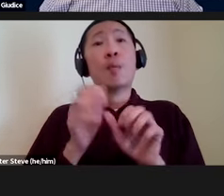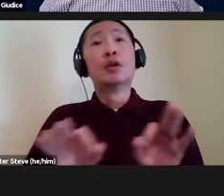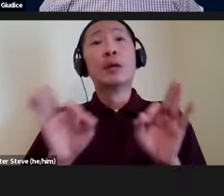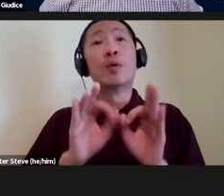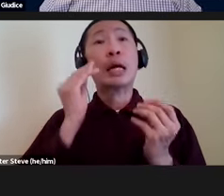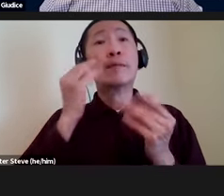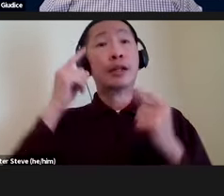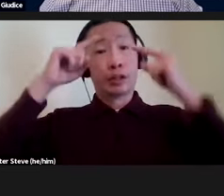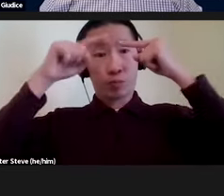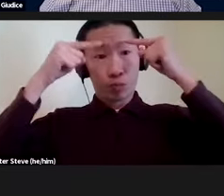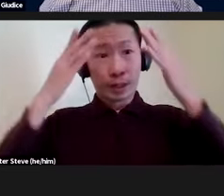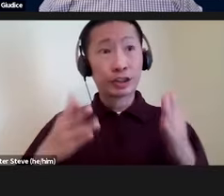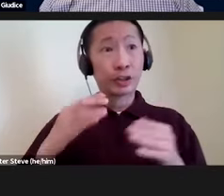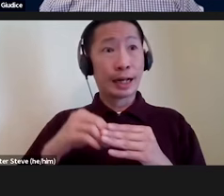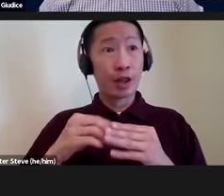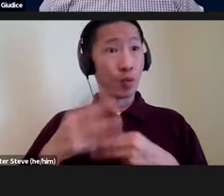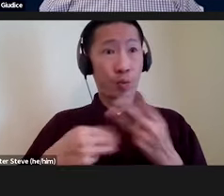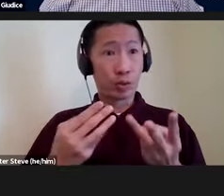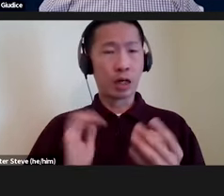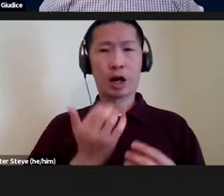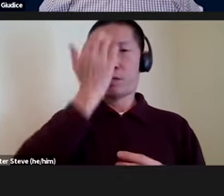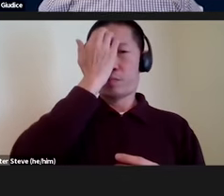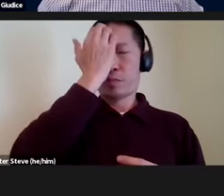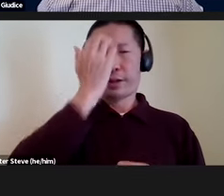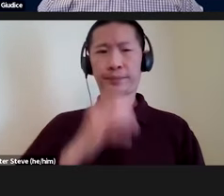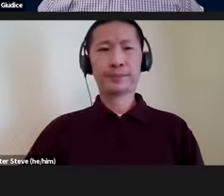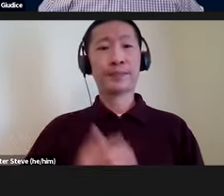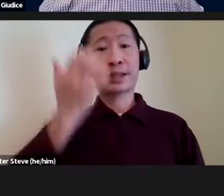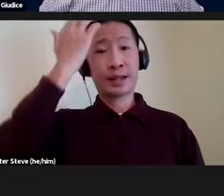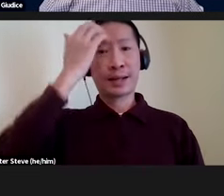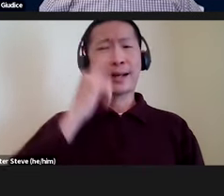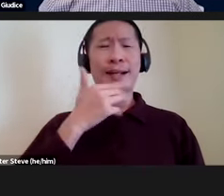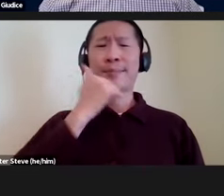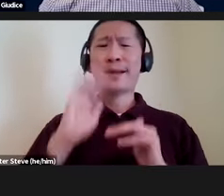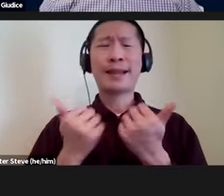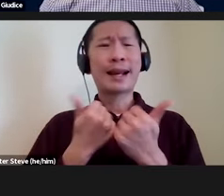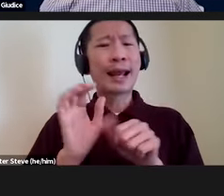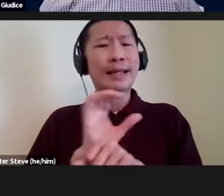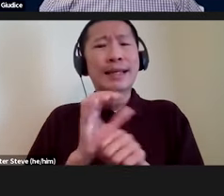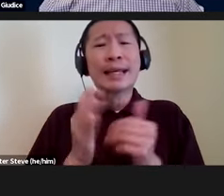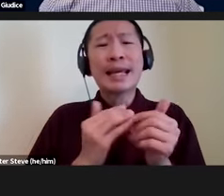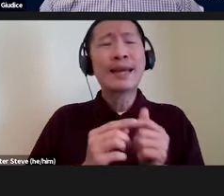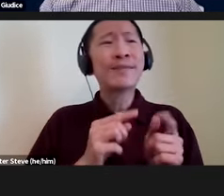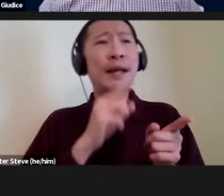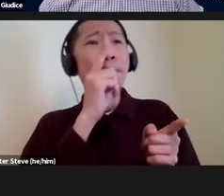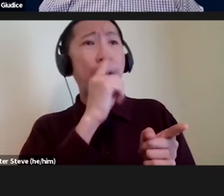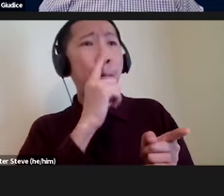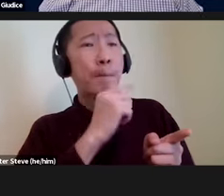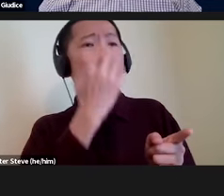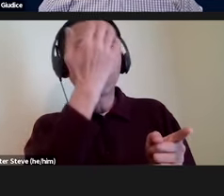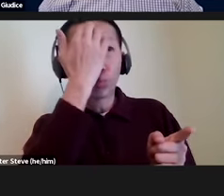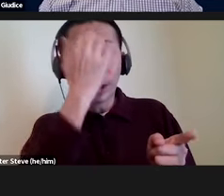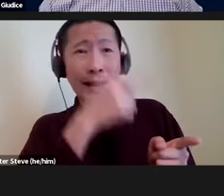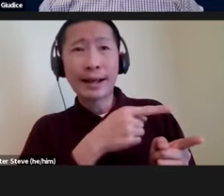processor in the world, our brain, right? The brain is better than any computer, even a tiny mouse brain, for